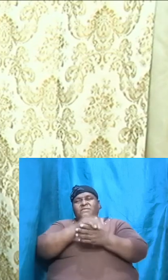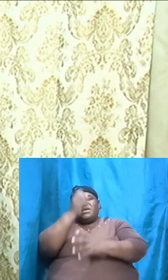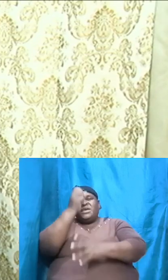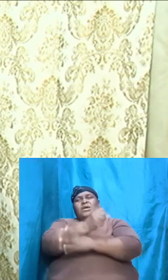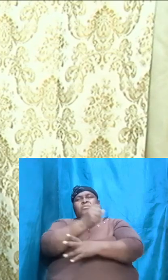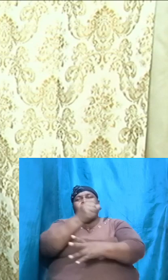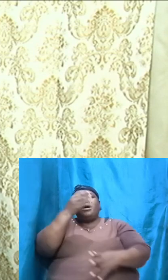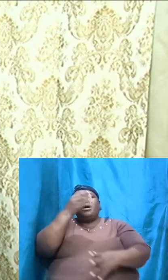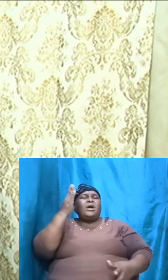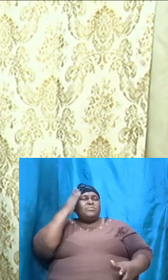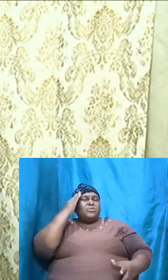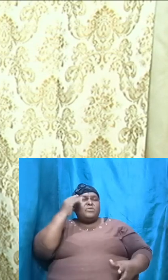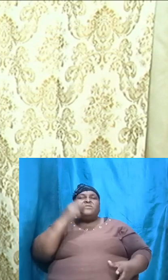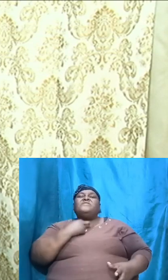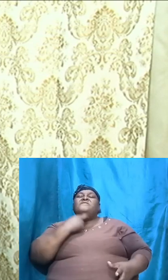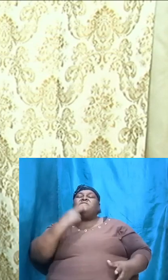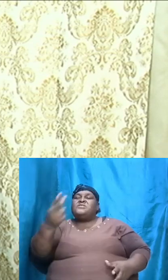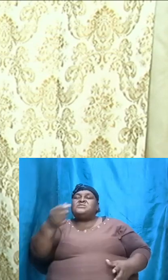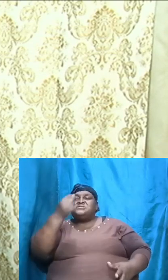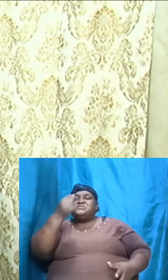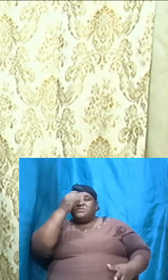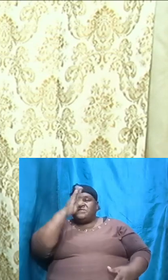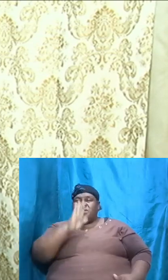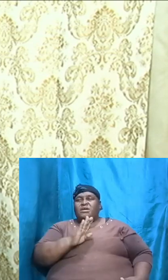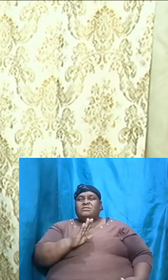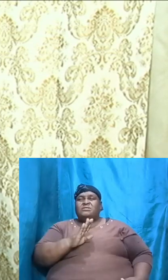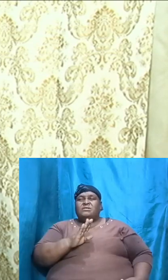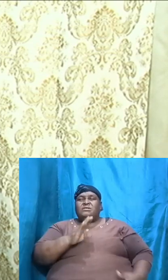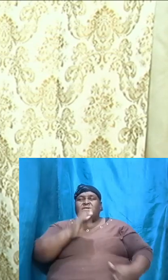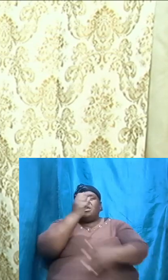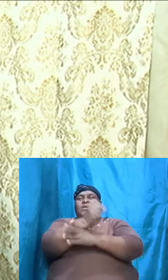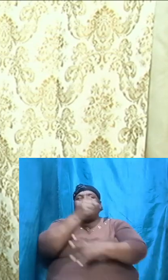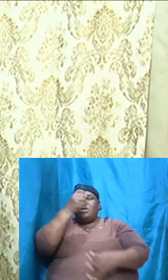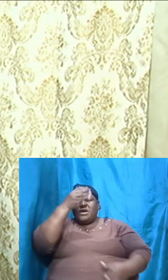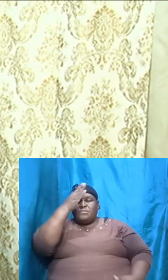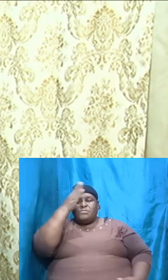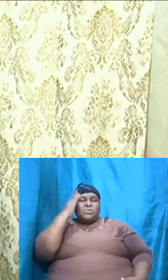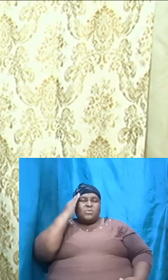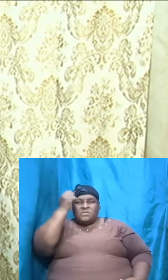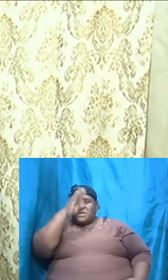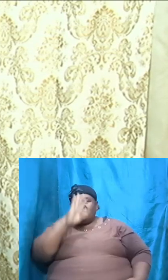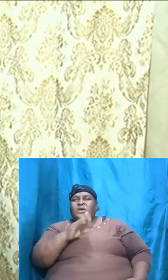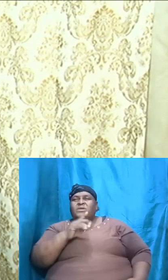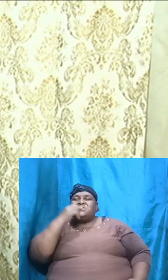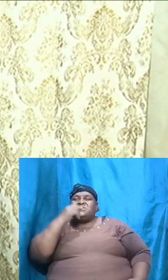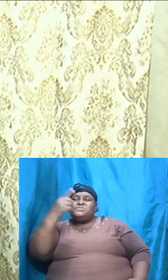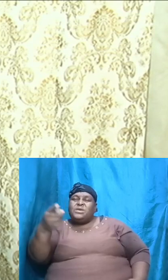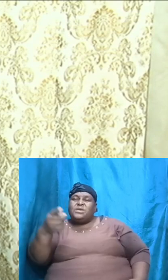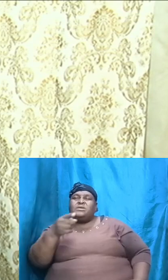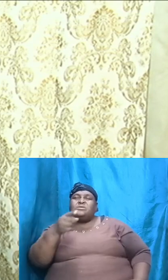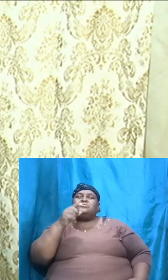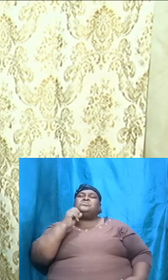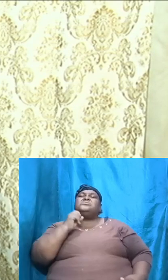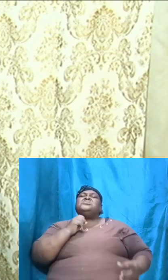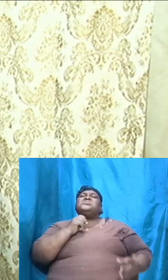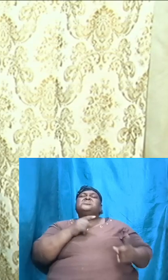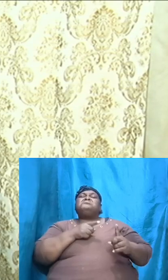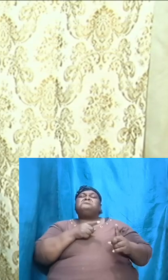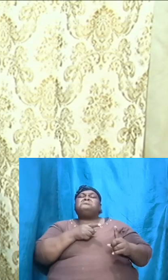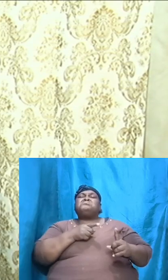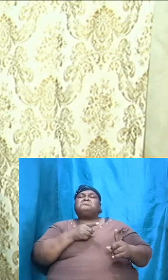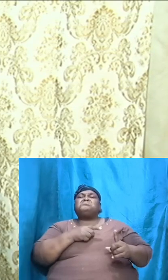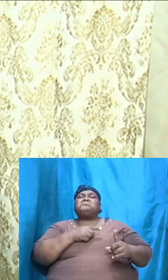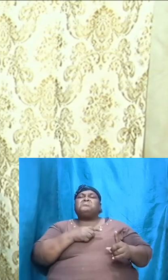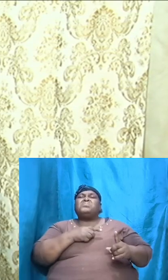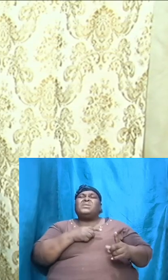that I want you to leave he knew that God was talking to him it is not a case where he got up and his mind told him to just leave because